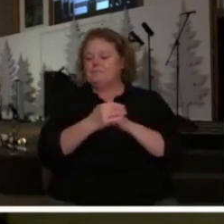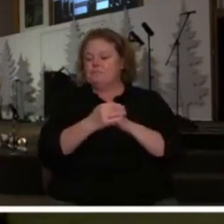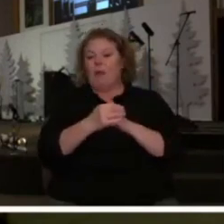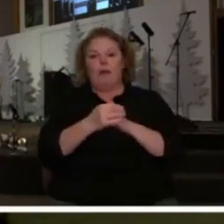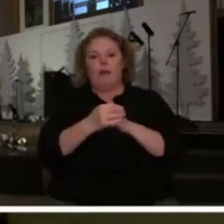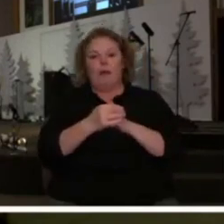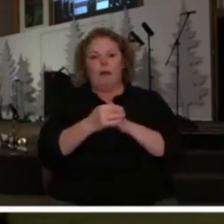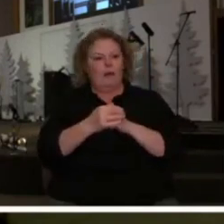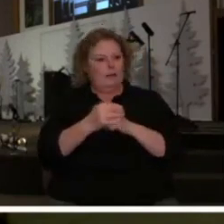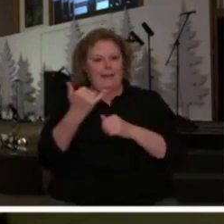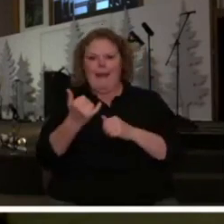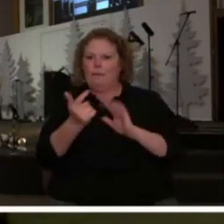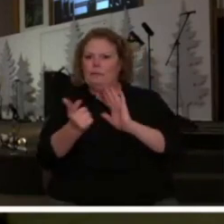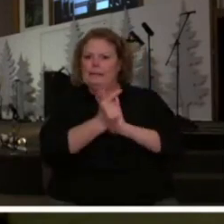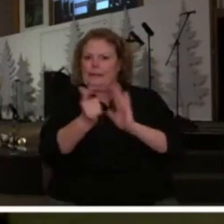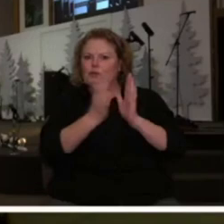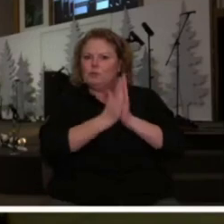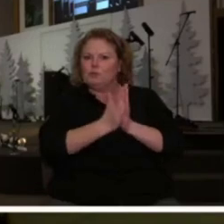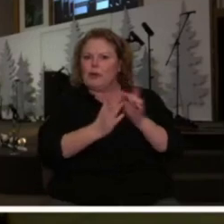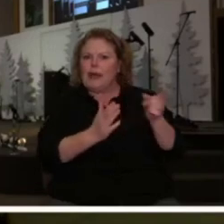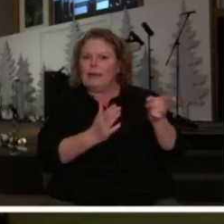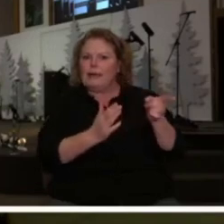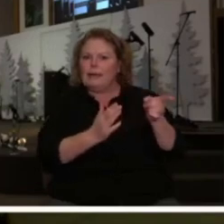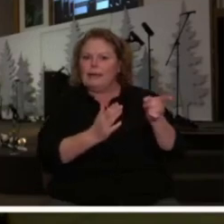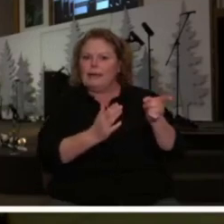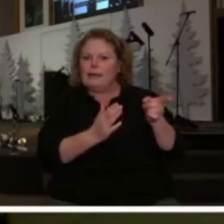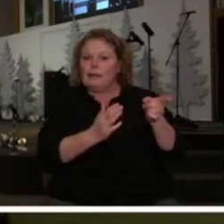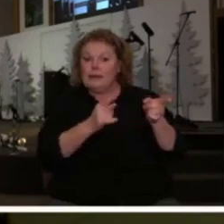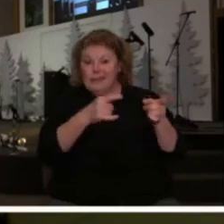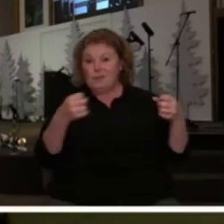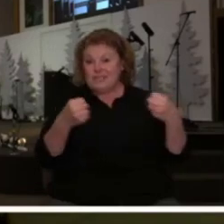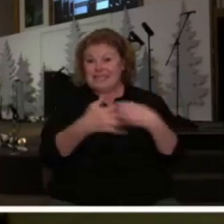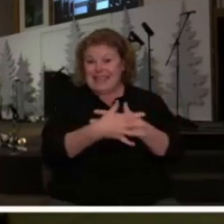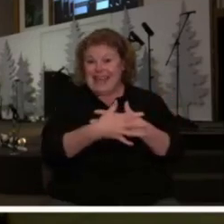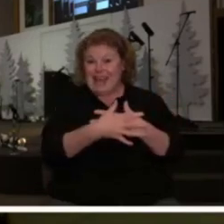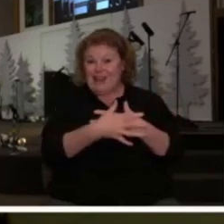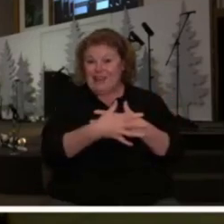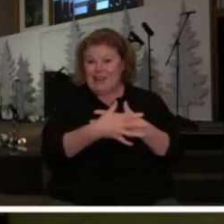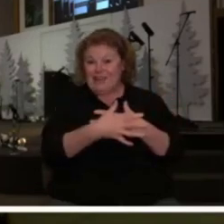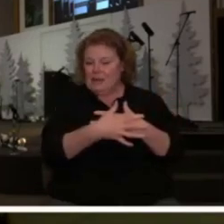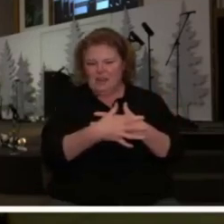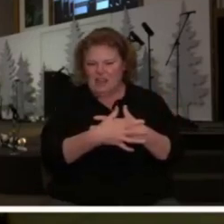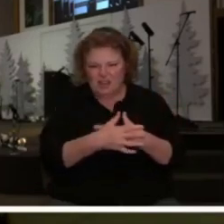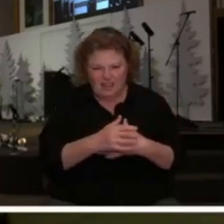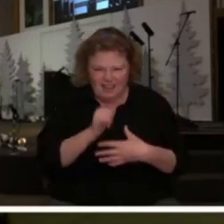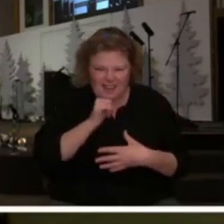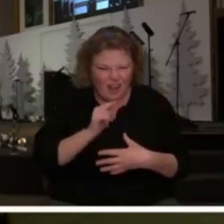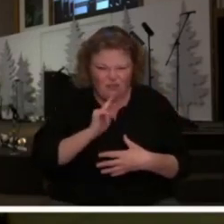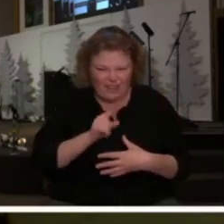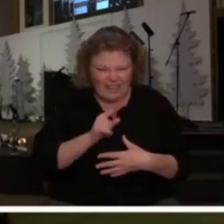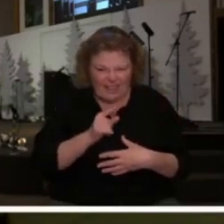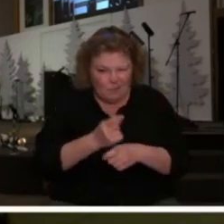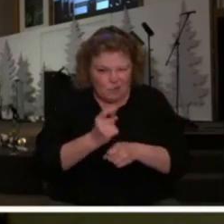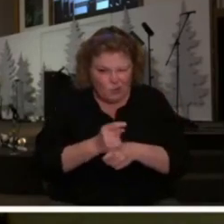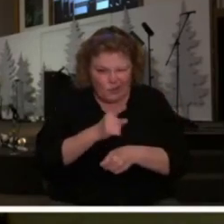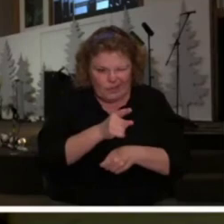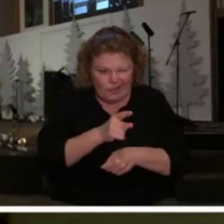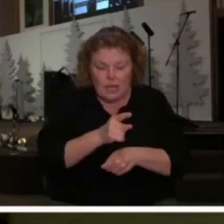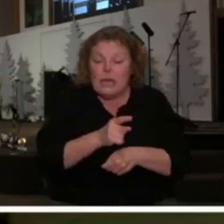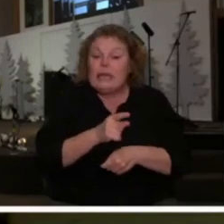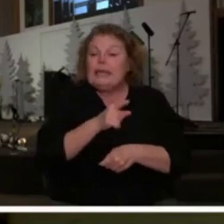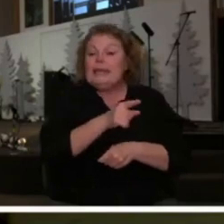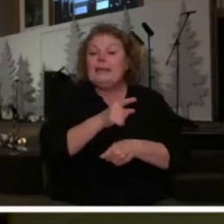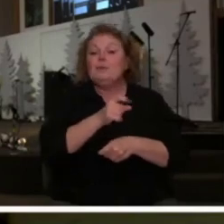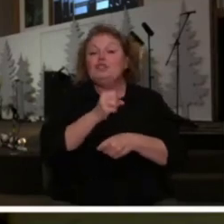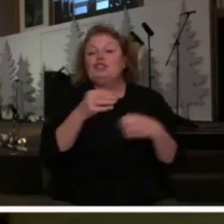Daniel was scared by the way sarcasm is one of my languages Daniel was so scared of